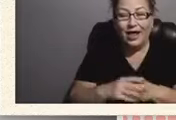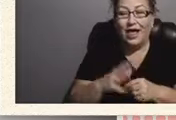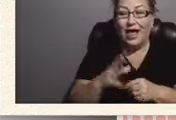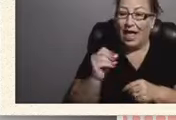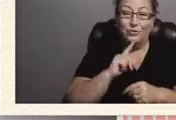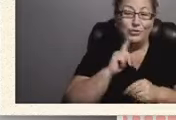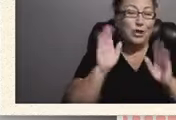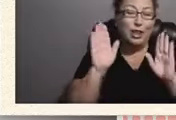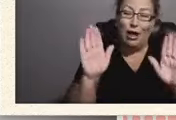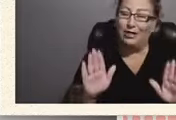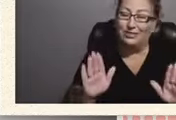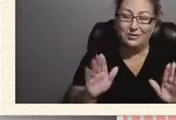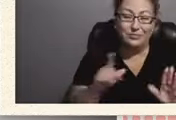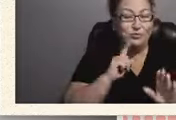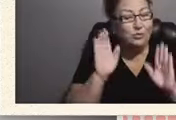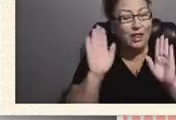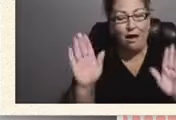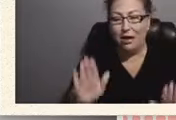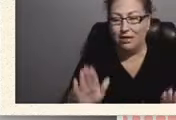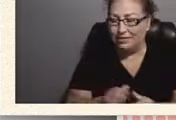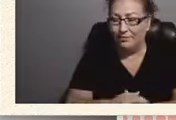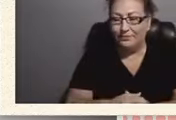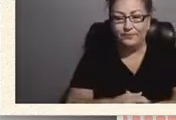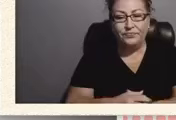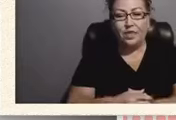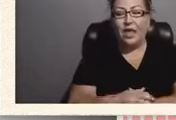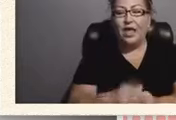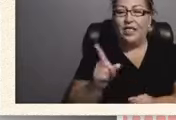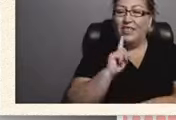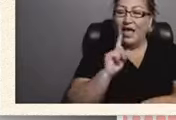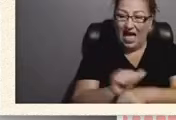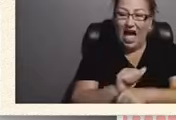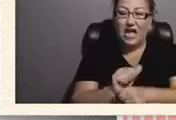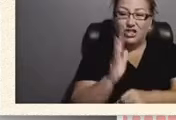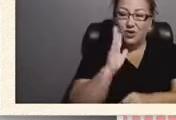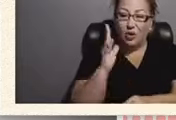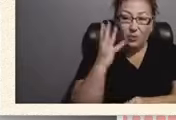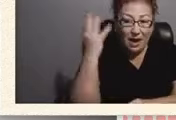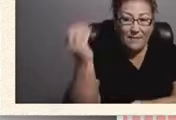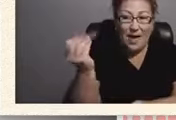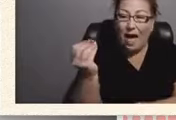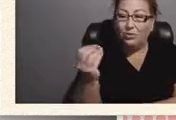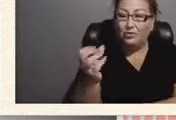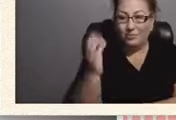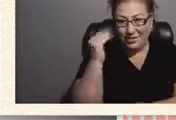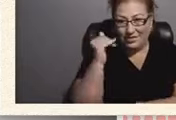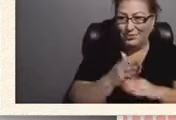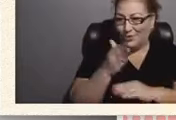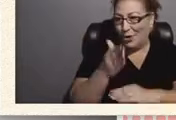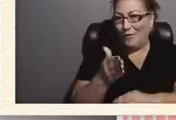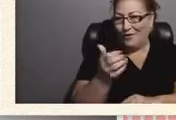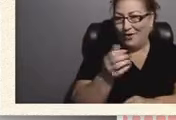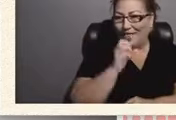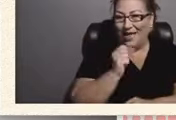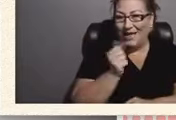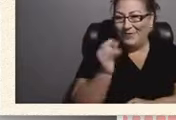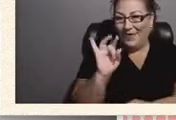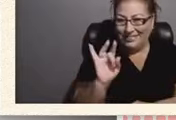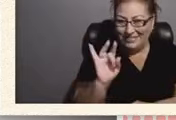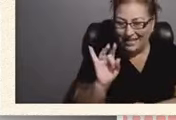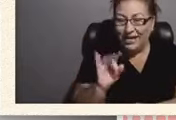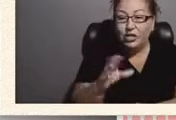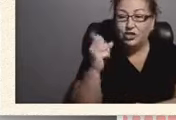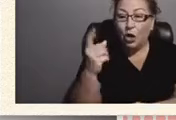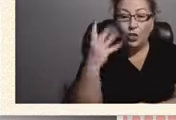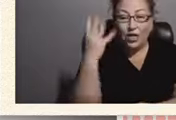It was really awesome. Like they actually could take him out. So he was over the age of 18. So they took him out.